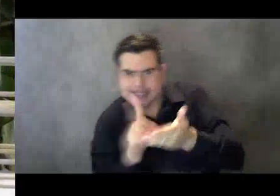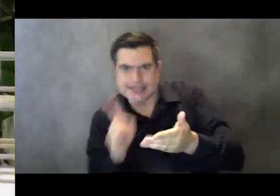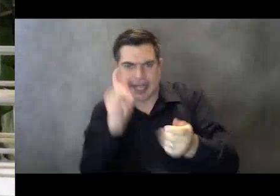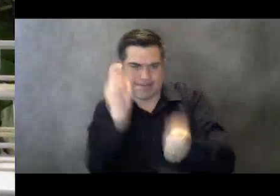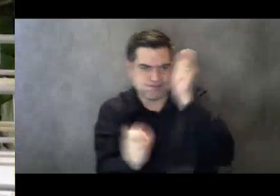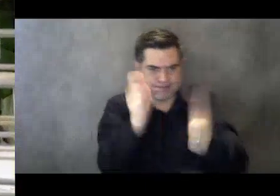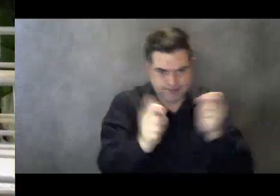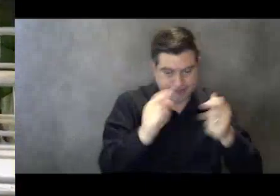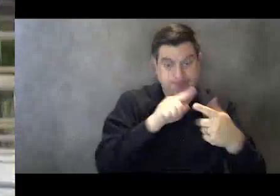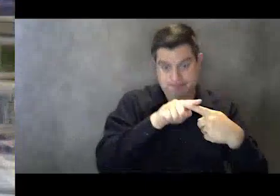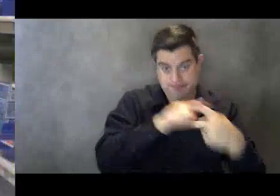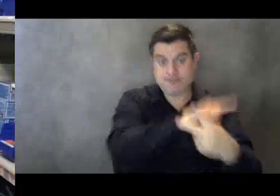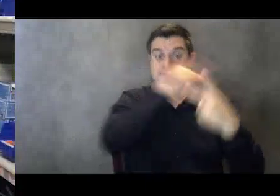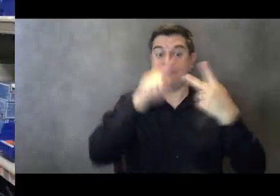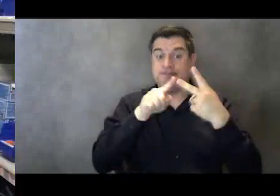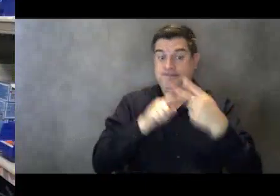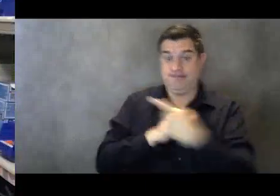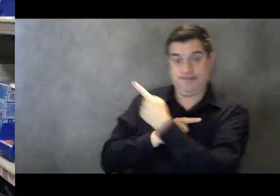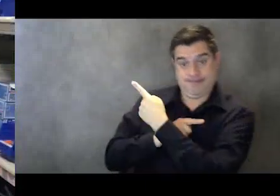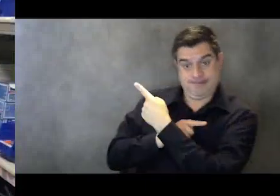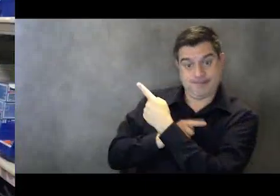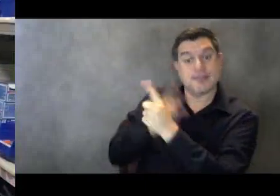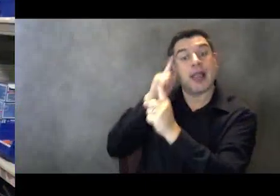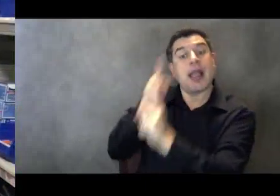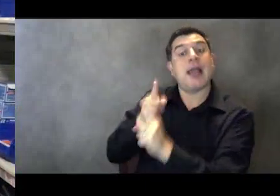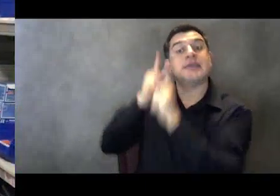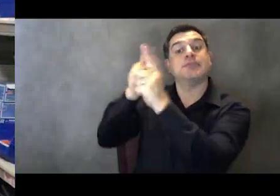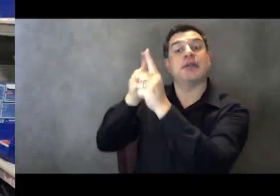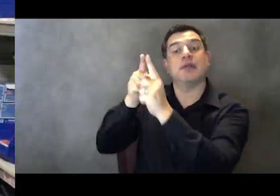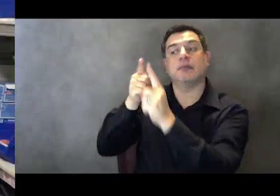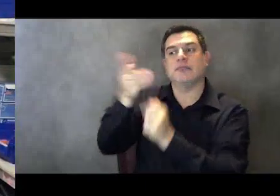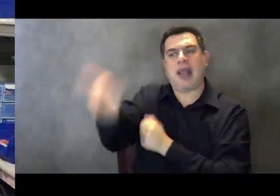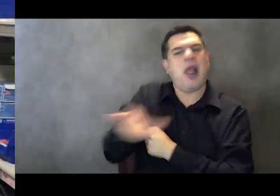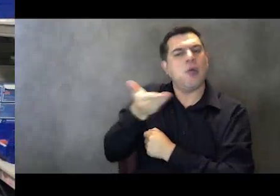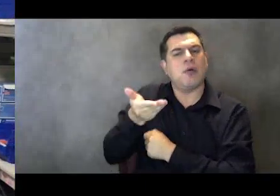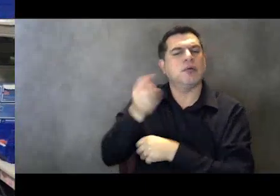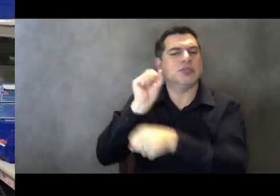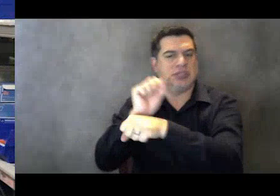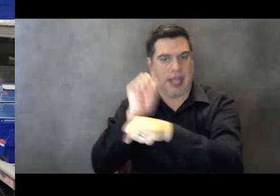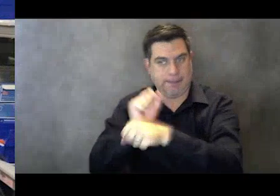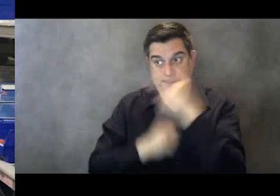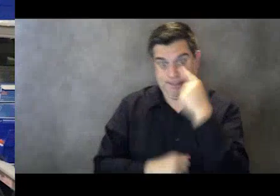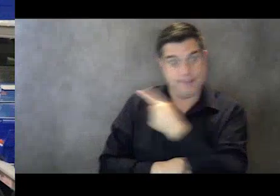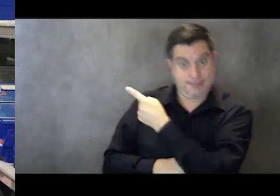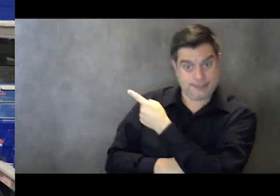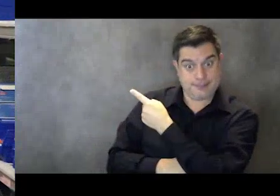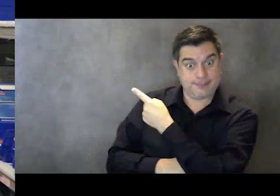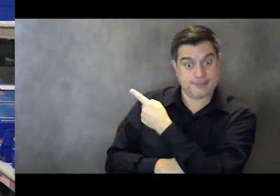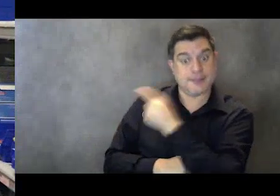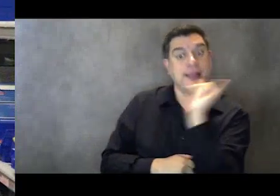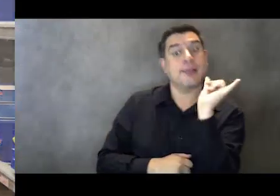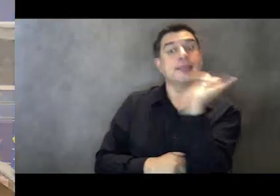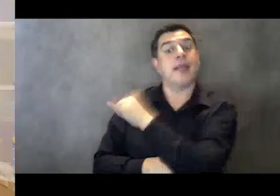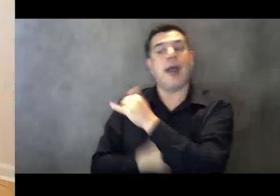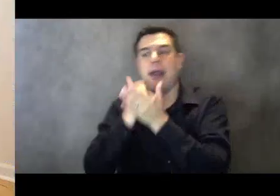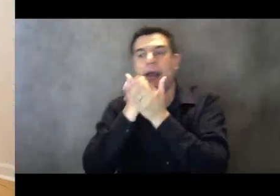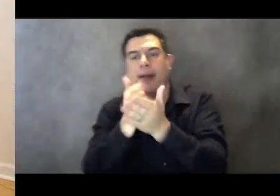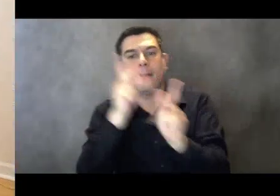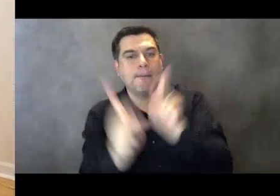Our Aspire to Hire program assists clients in obtaining gainful and fulfilling employment.